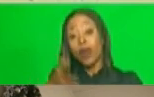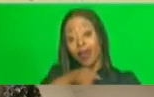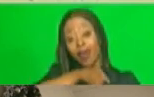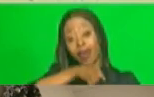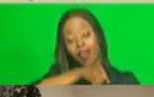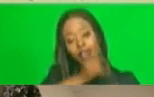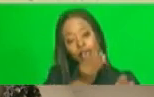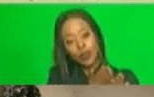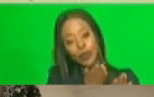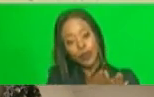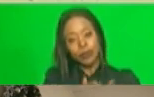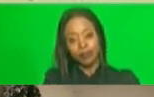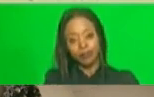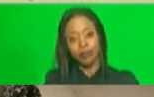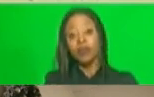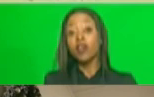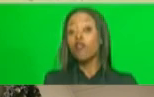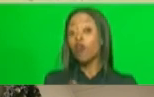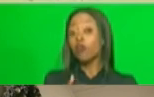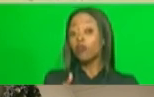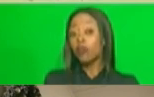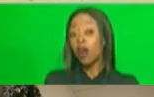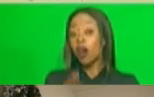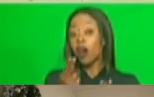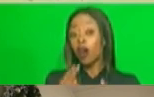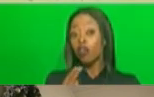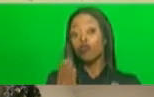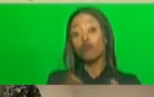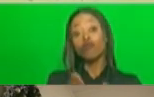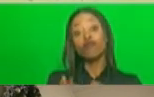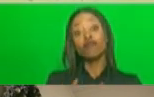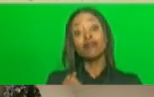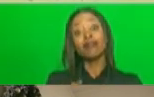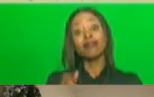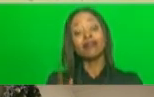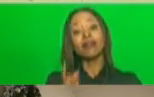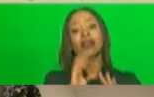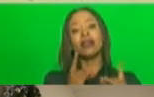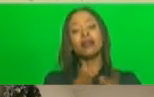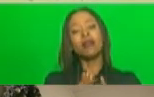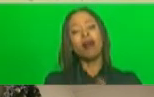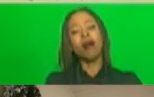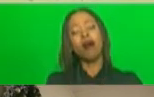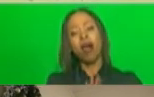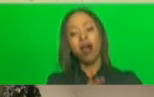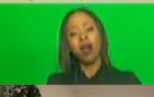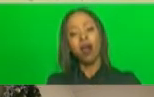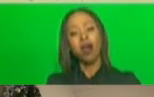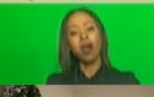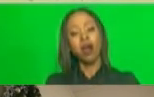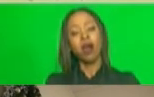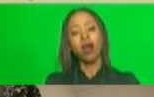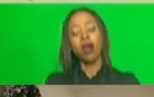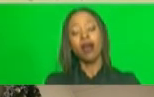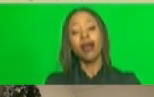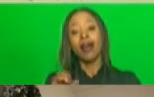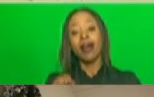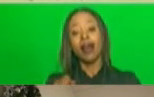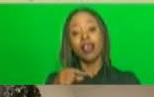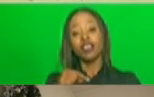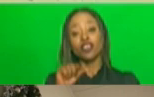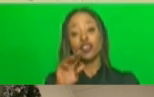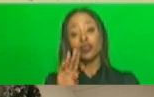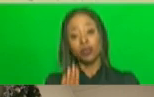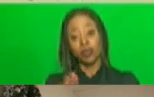By the start of the new school year, the Department of Basic Education and School Governing Bodies,